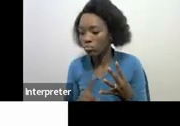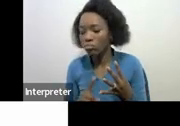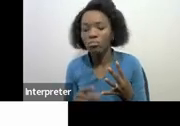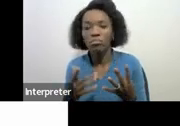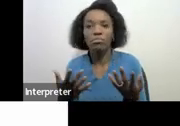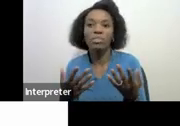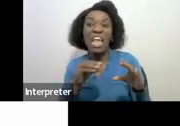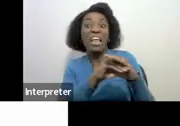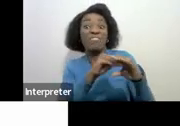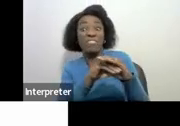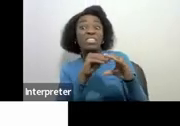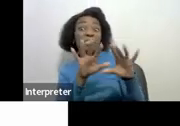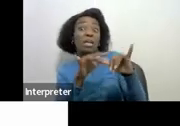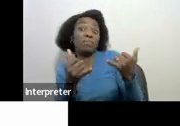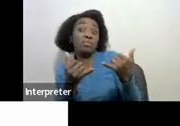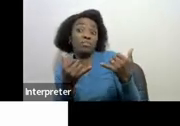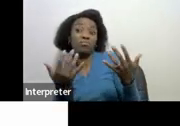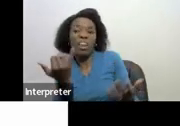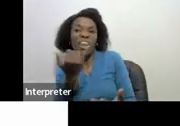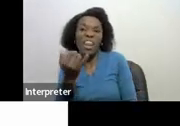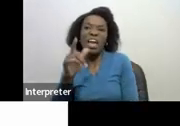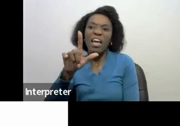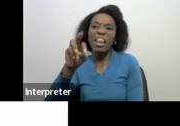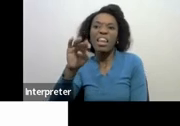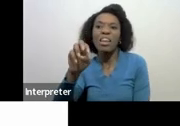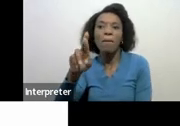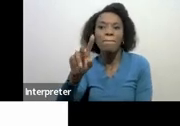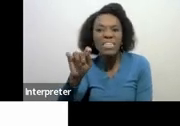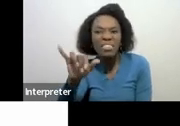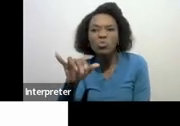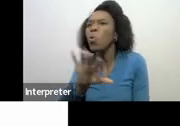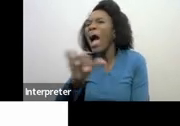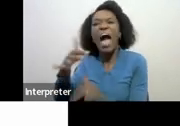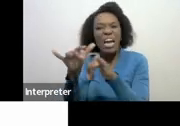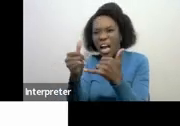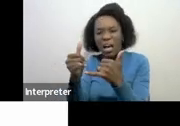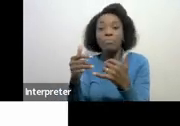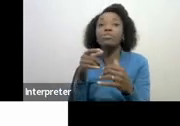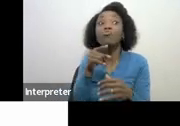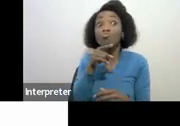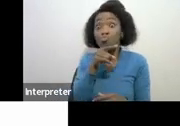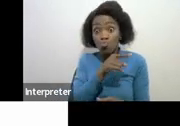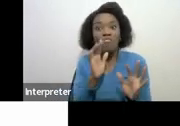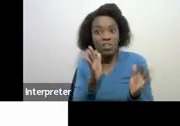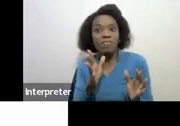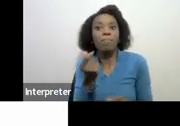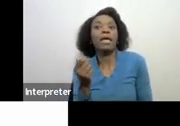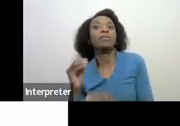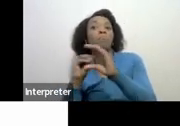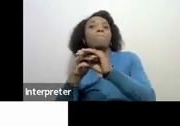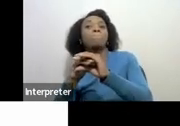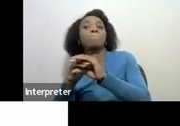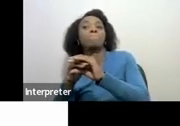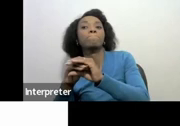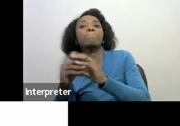investment institution like liberty life or any other institution where you would have made investments or any interest